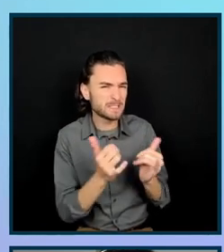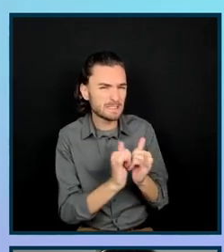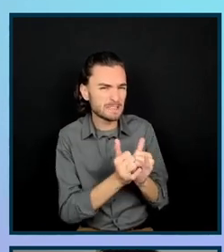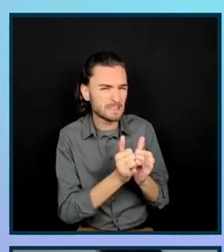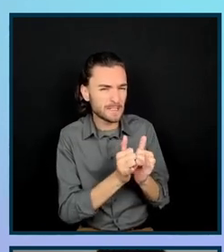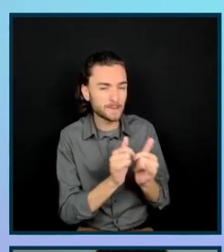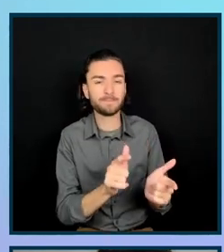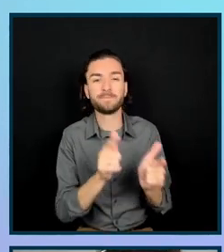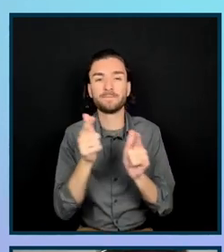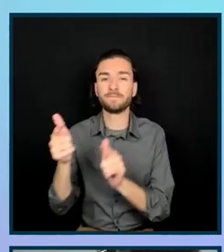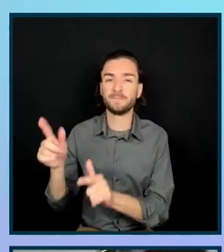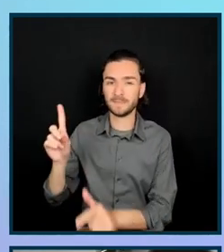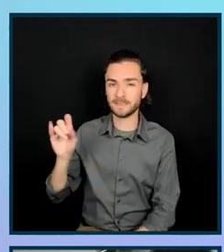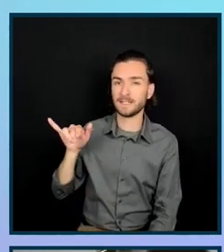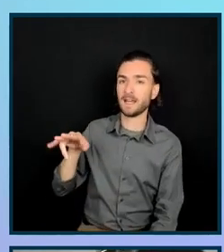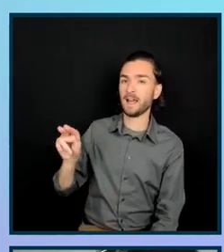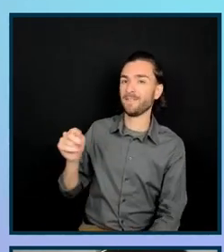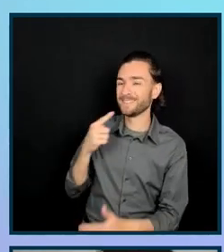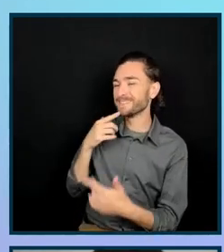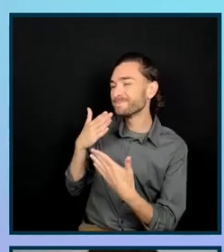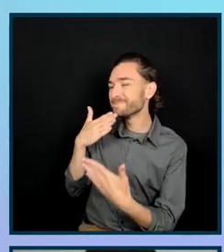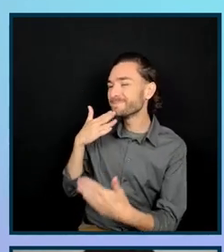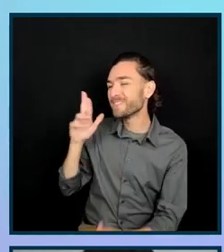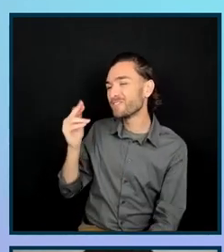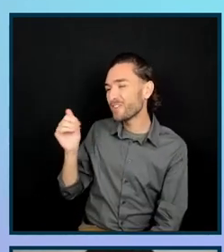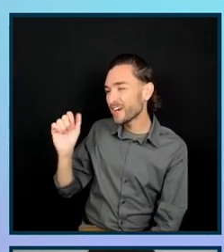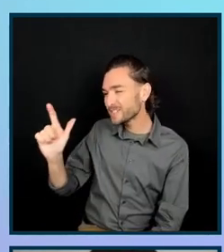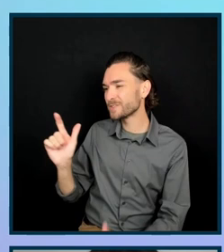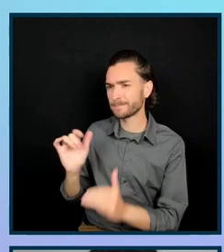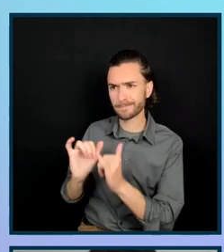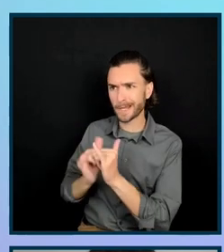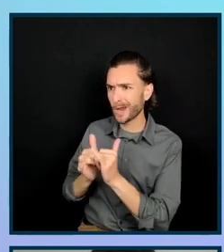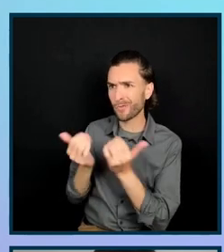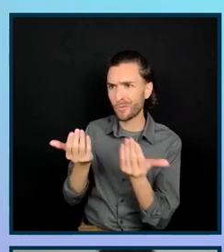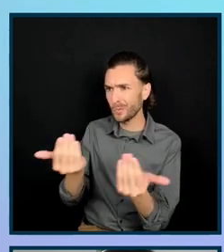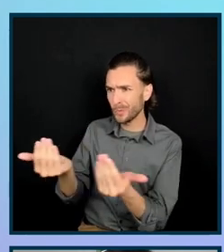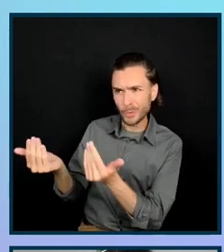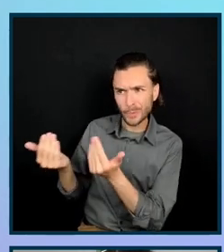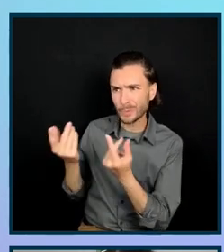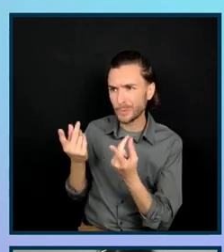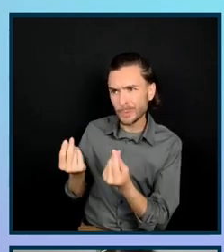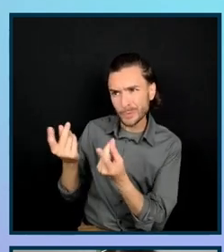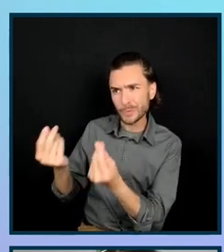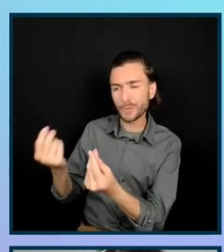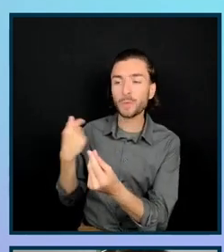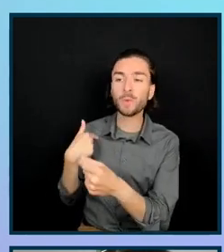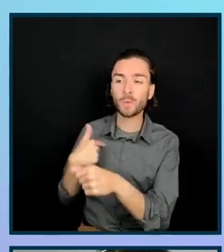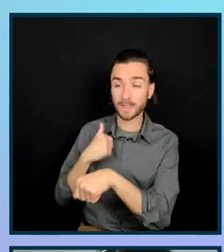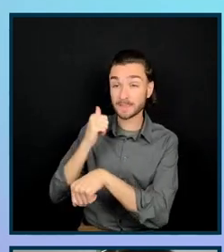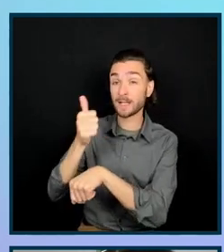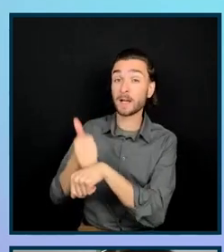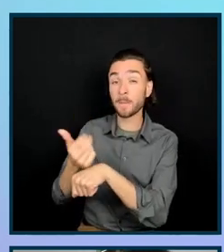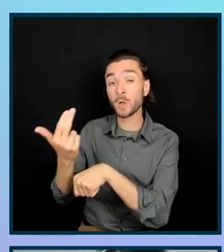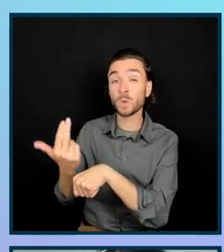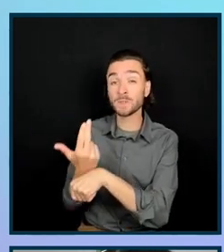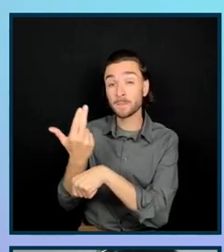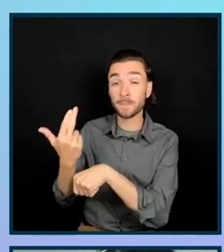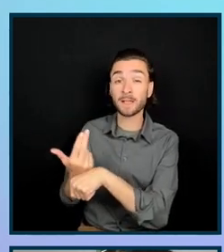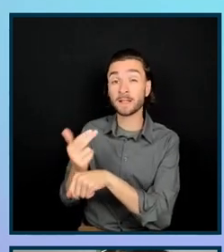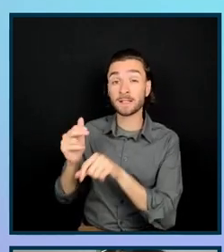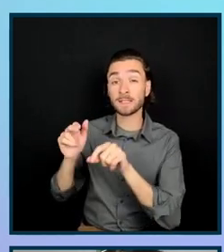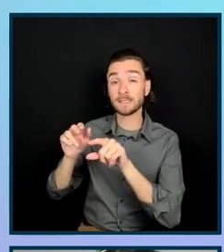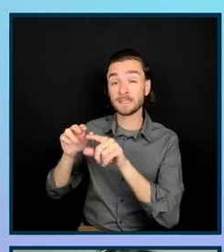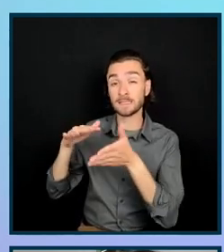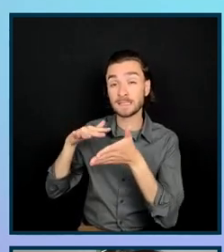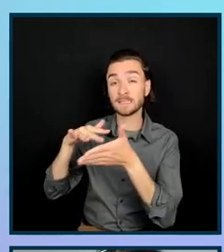Thanks, Rachel. So to recruit all of our participants, we put together what's called a usability study participant screener. And